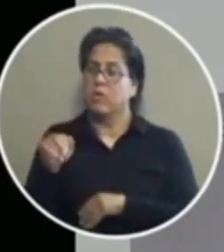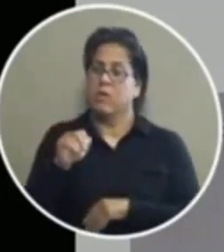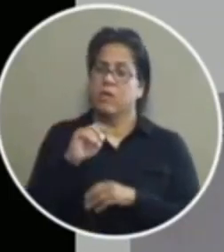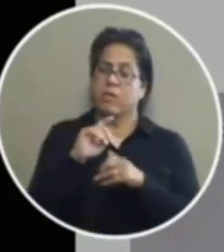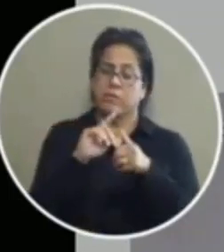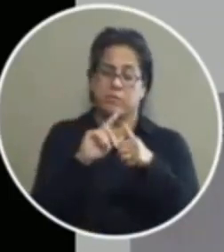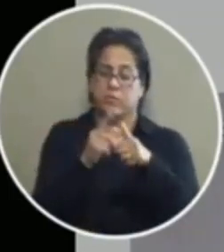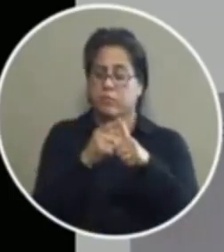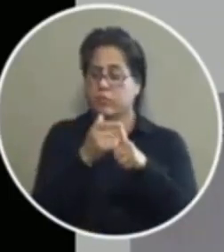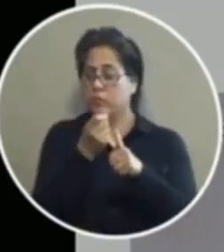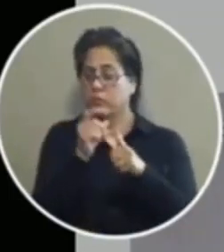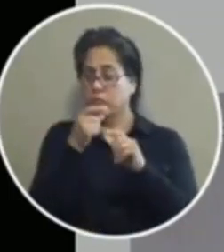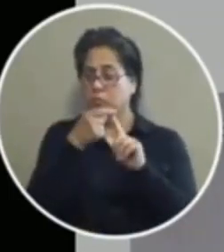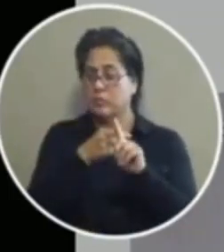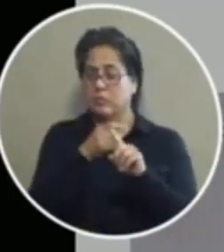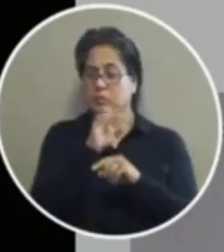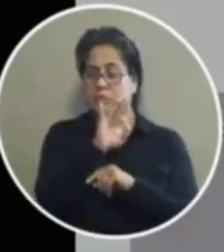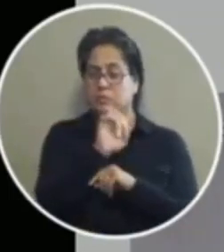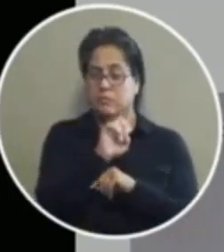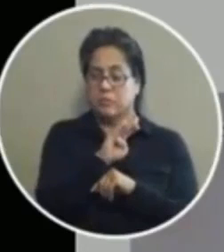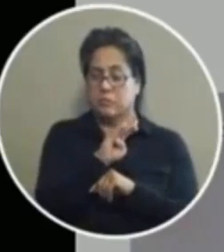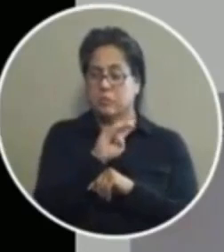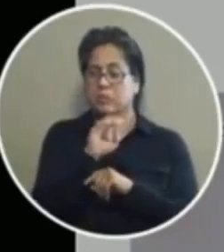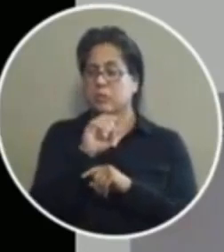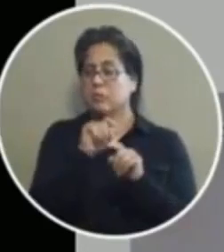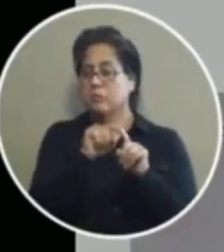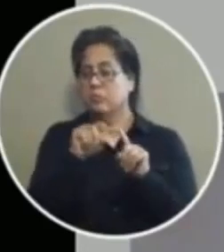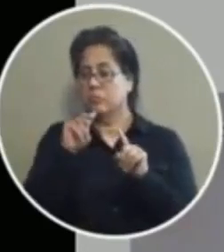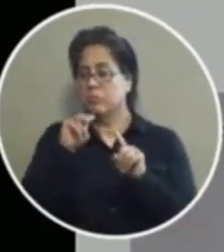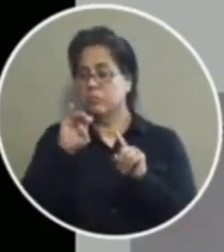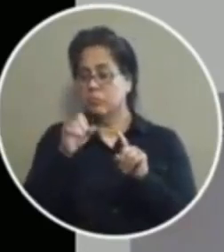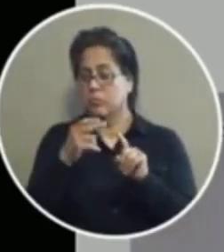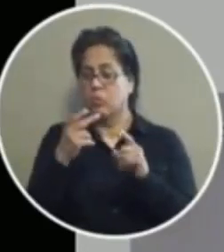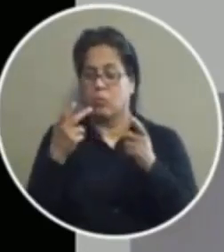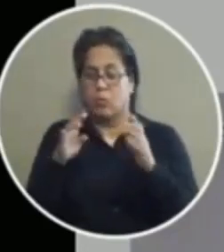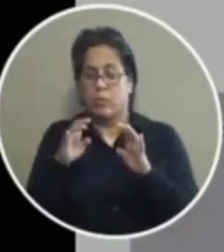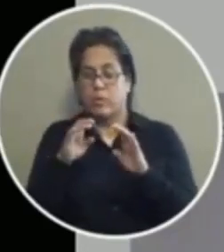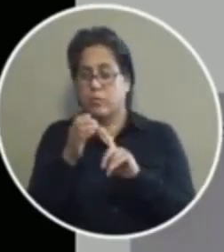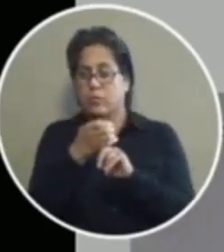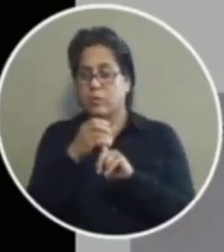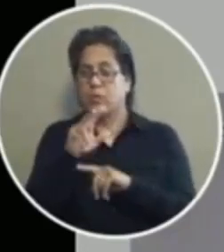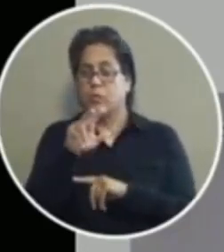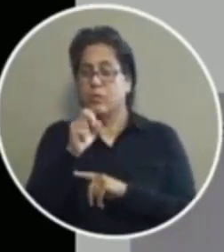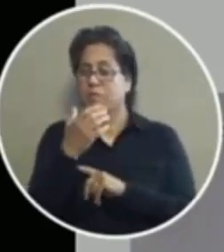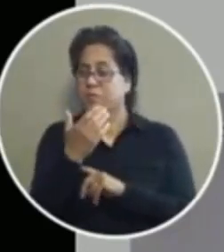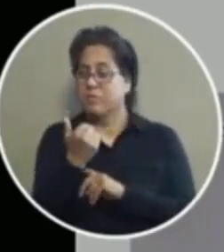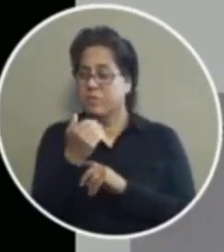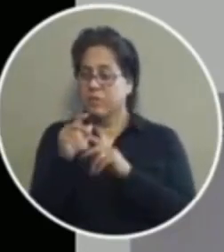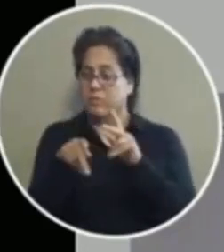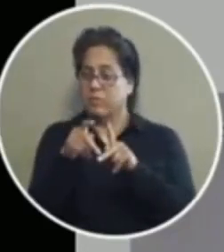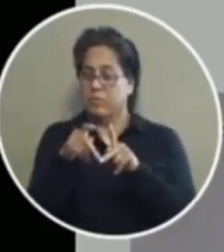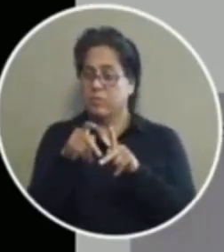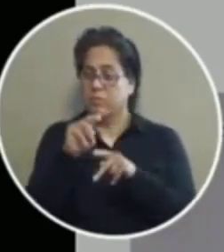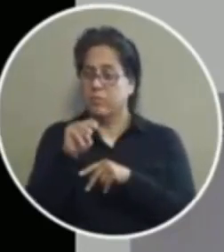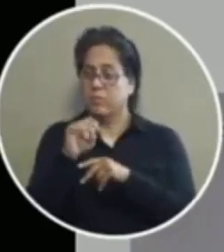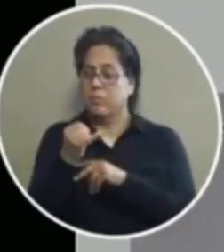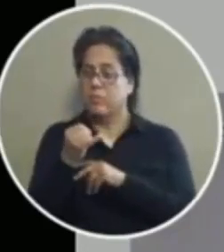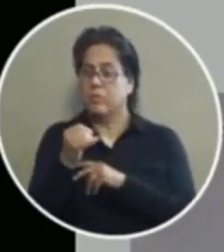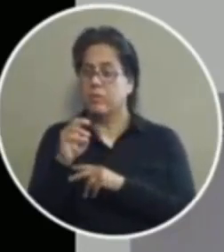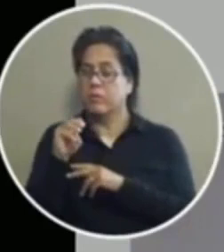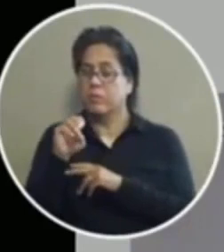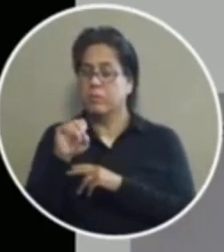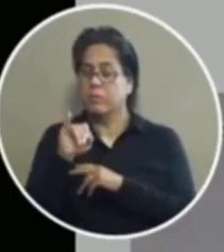month of february and january 2020 we had already arrested 315 people for misdemeanor marijuana offenses